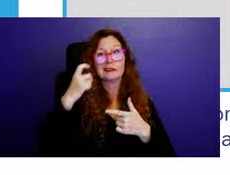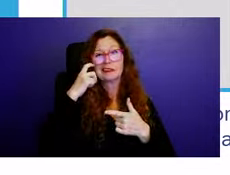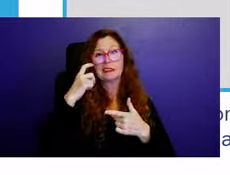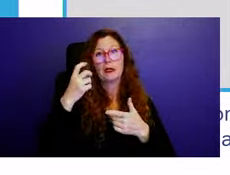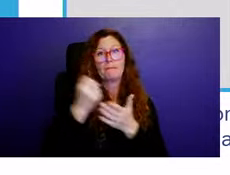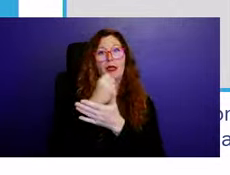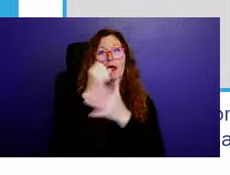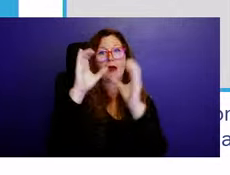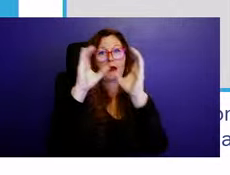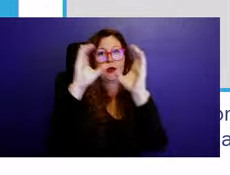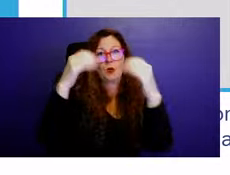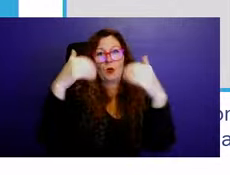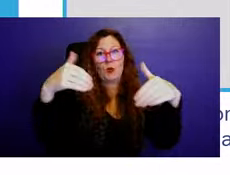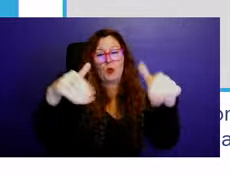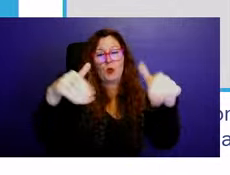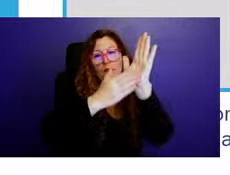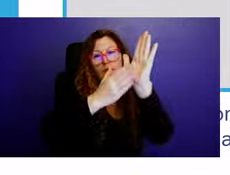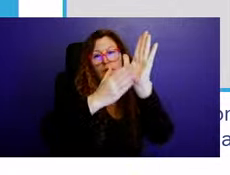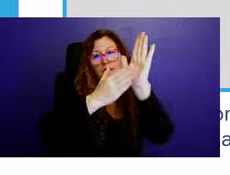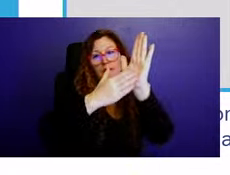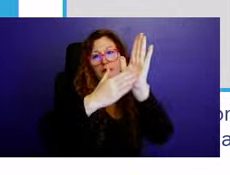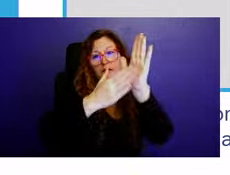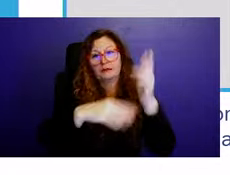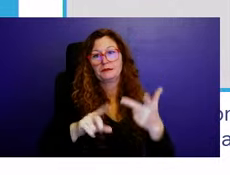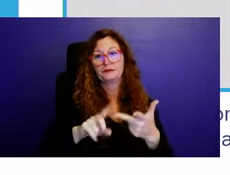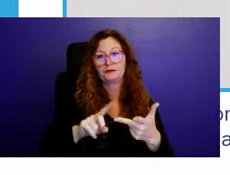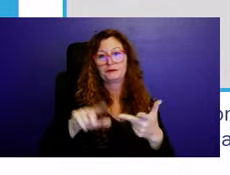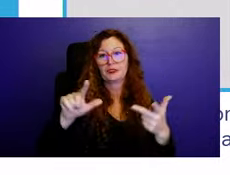planner's career. Um,